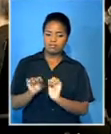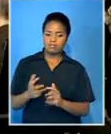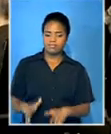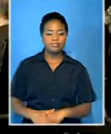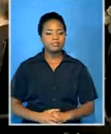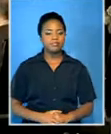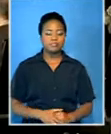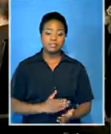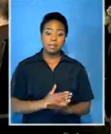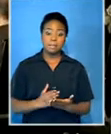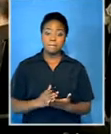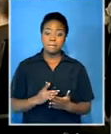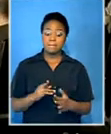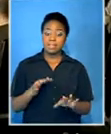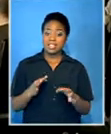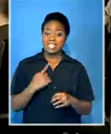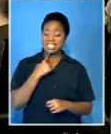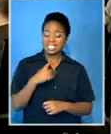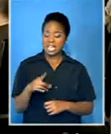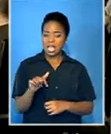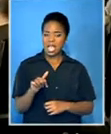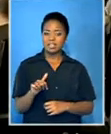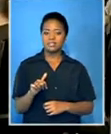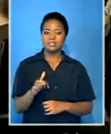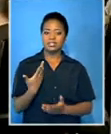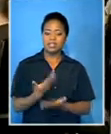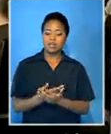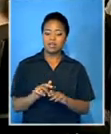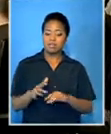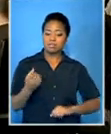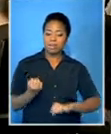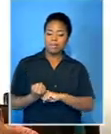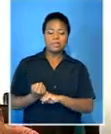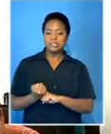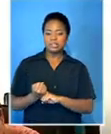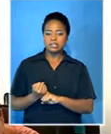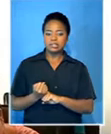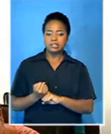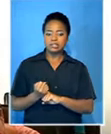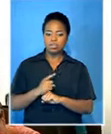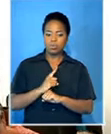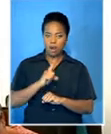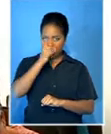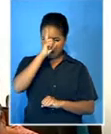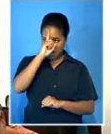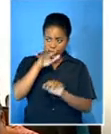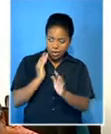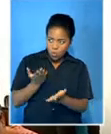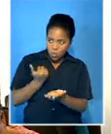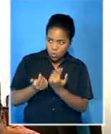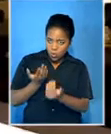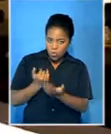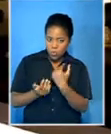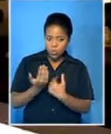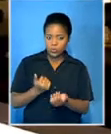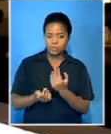analysts say the DA could alienate some of its core support base as it tries to woo black voters. All